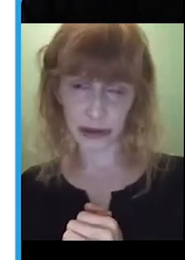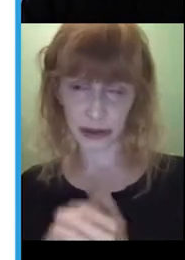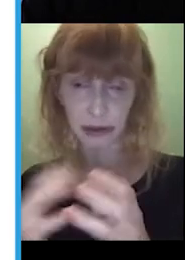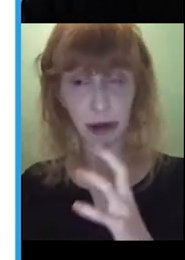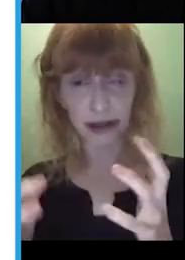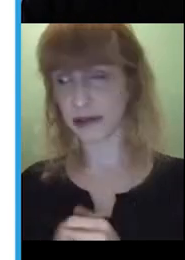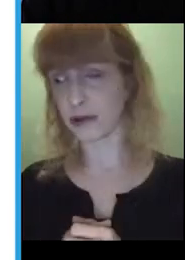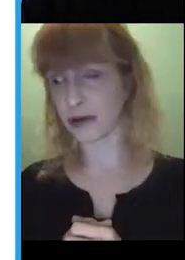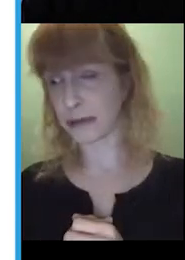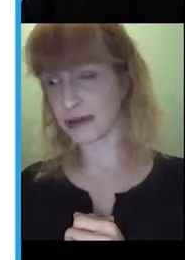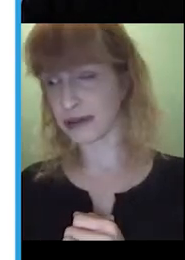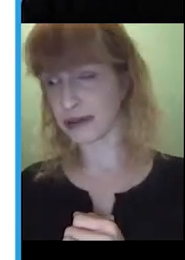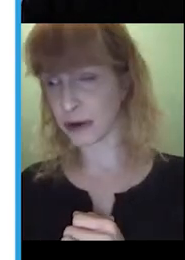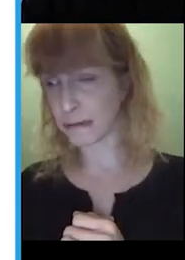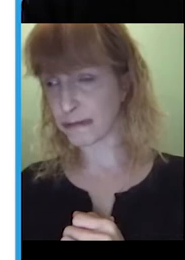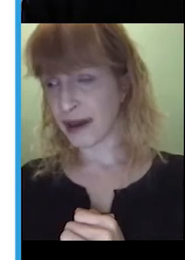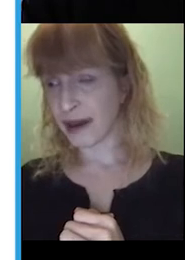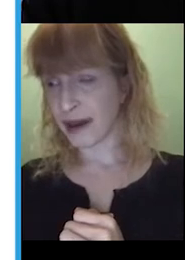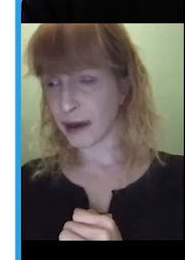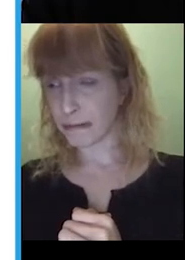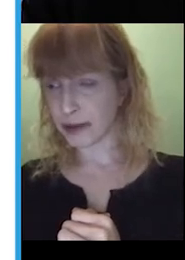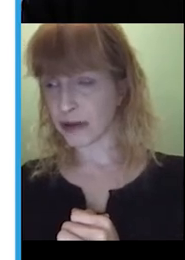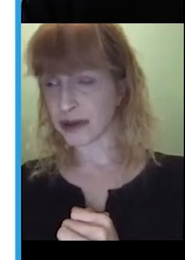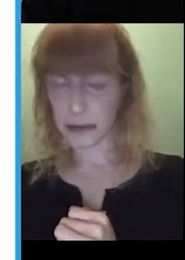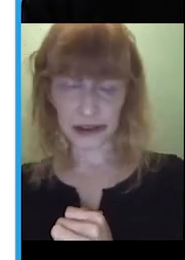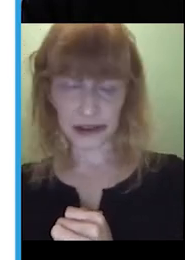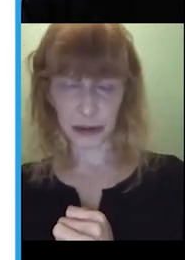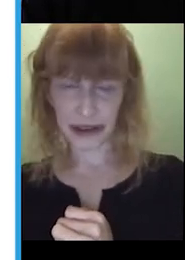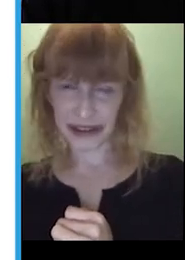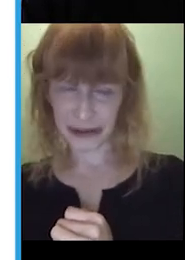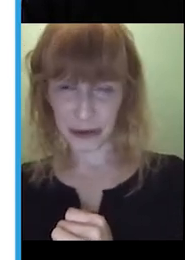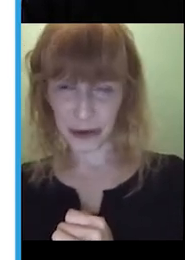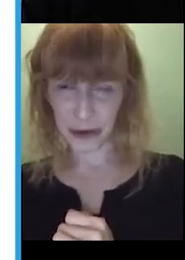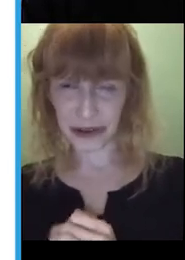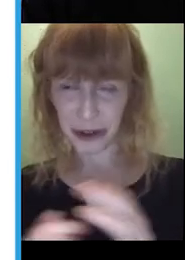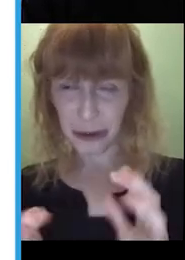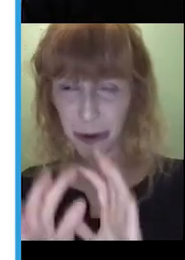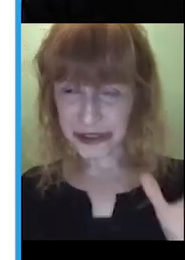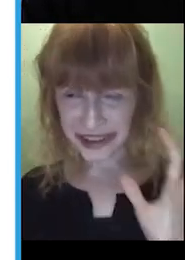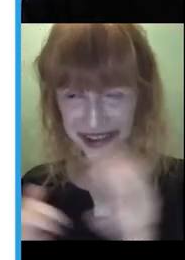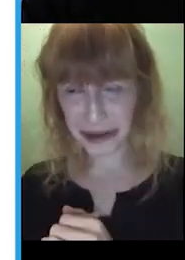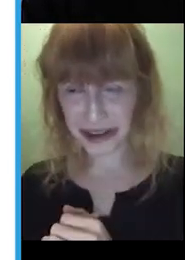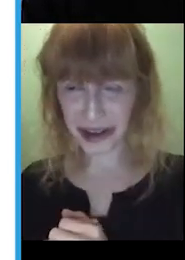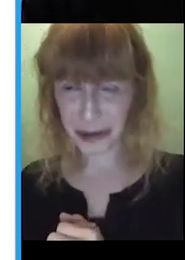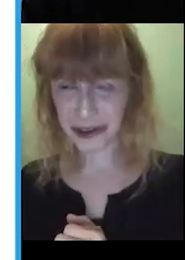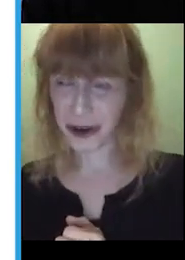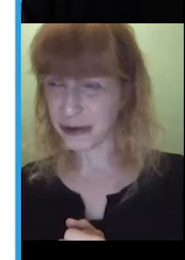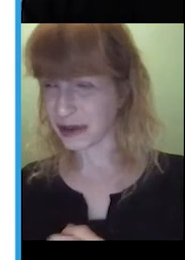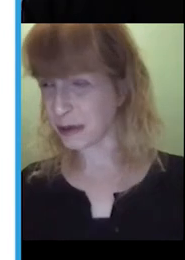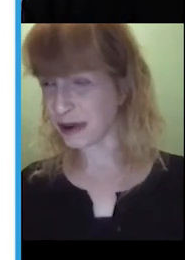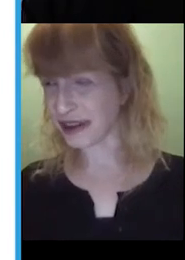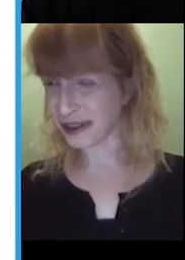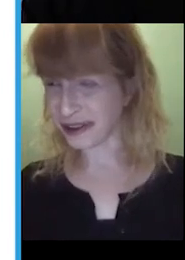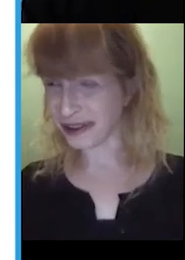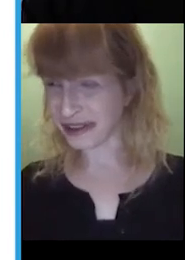vocabulary that you might need to look up as well. And I've done my best to prepare for most things that might come up. So,